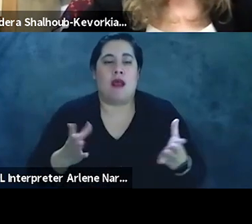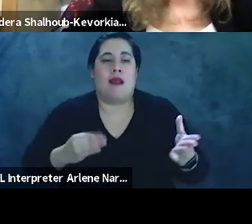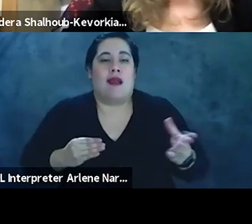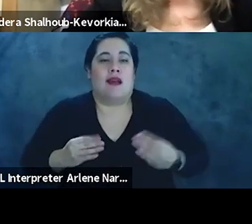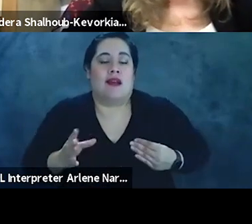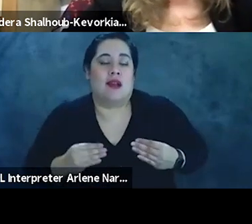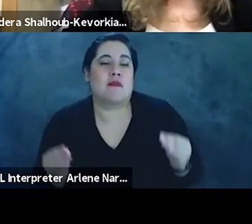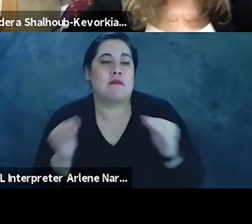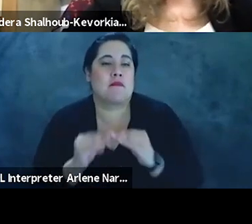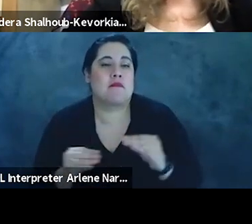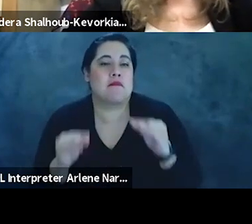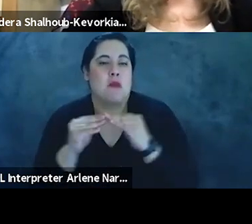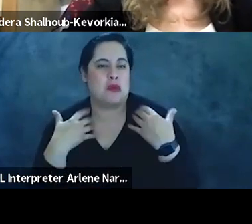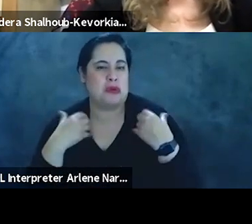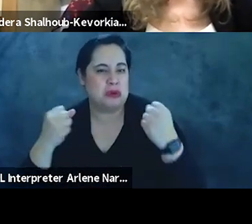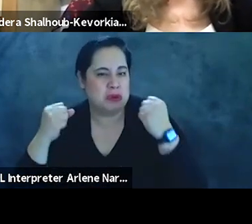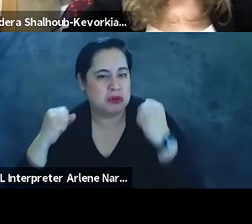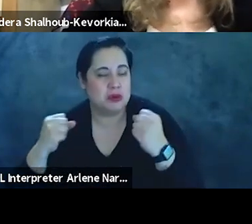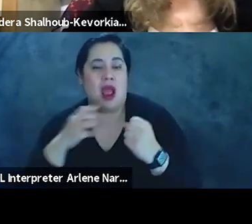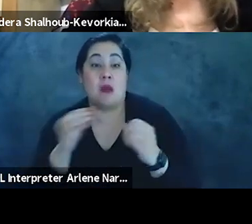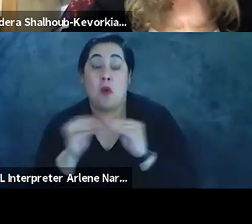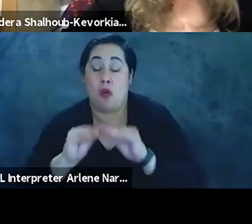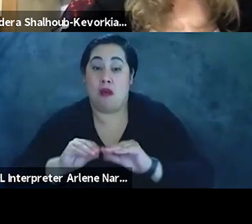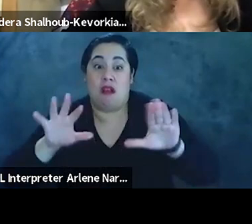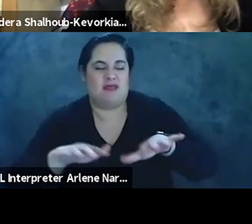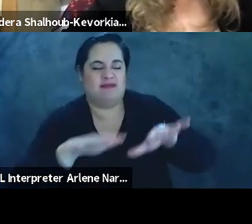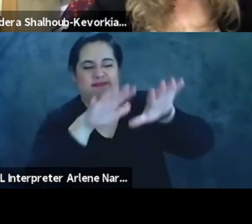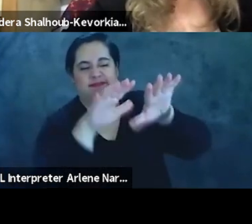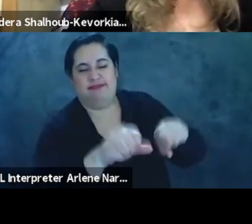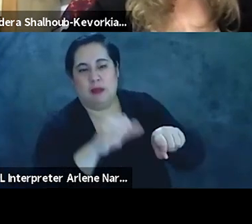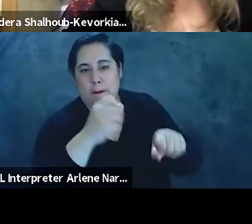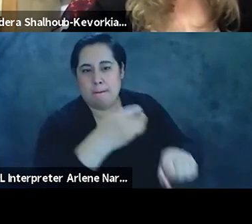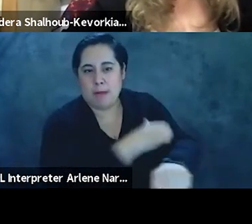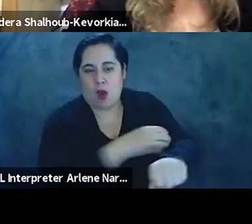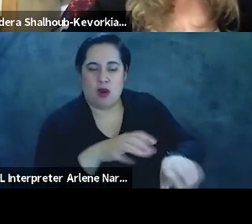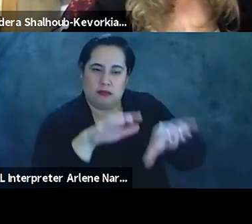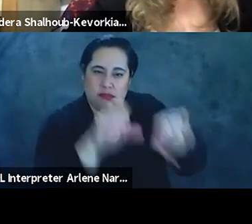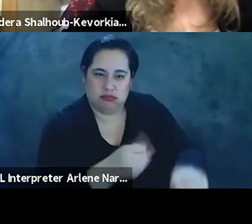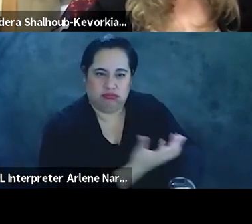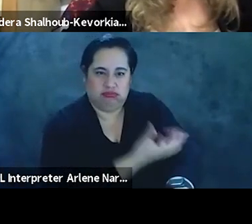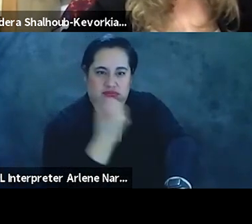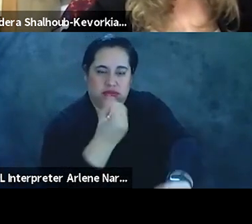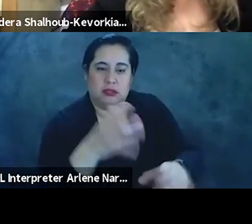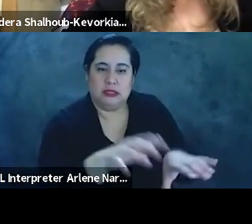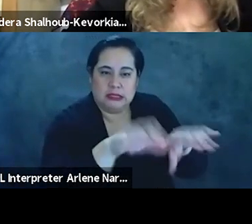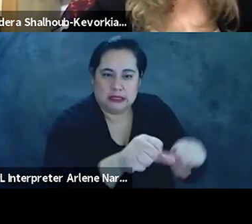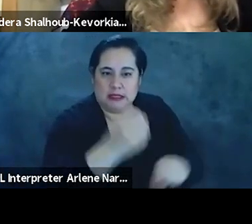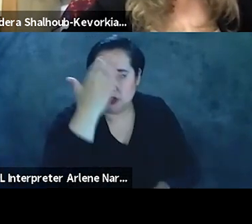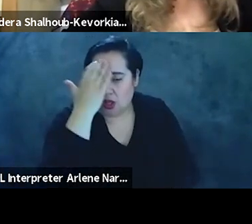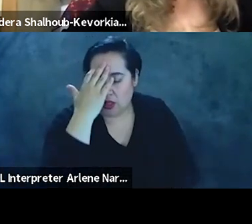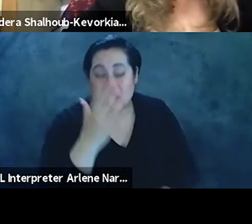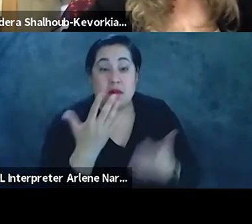of a far more brazen and explicit seizure of power and knowledge, perhaps of even the Palestinian narrative itself.